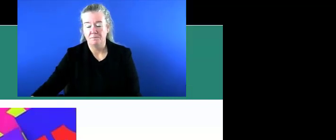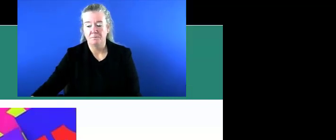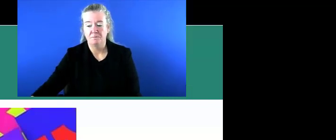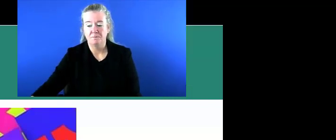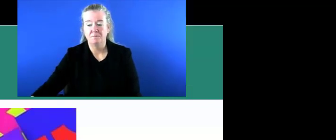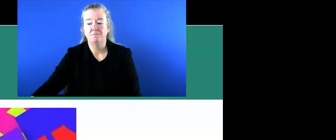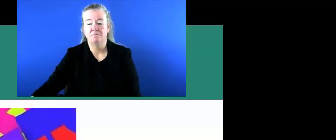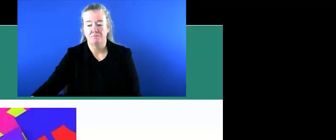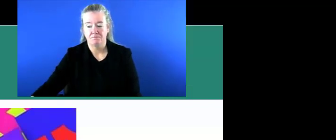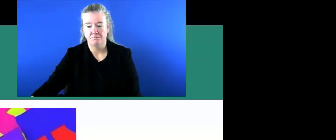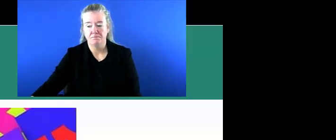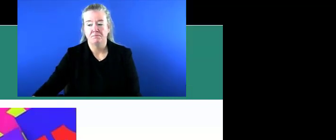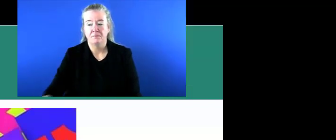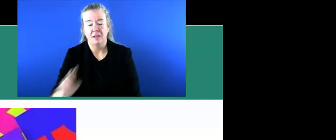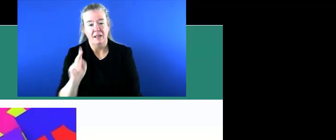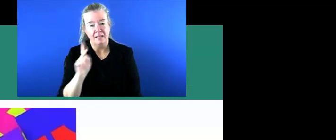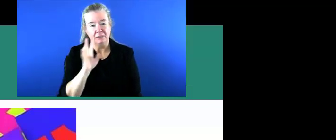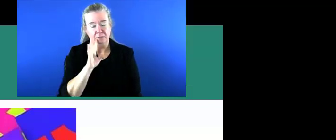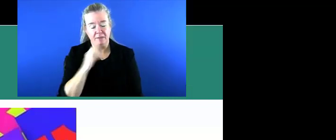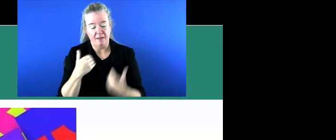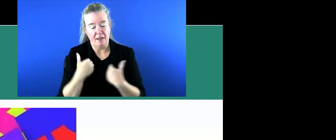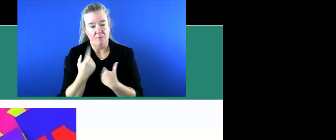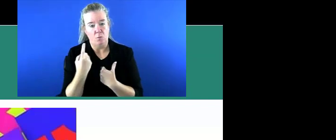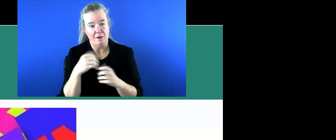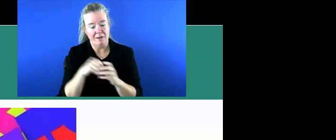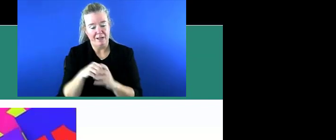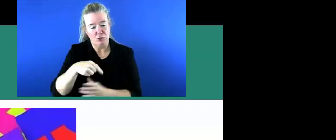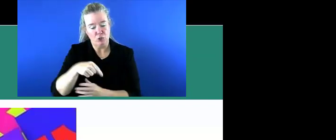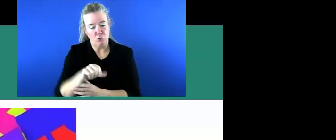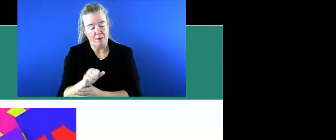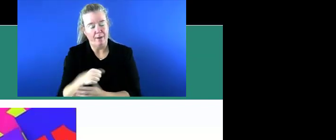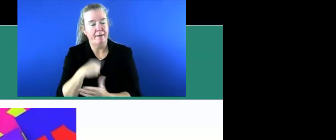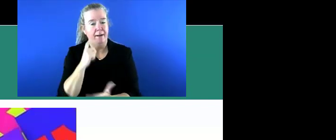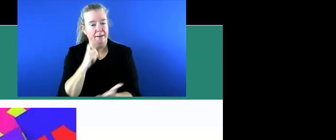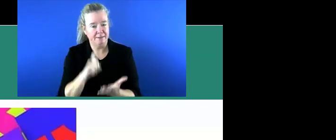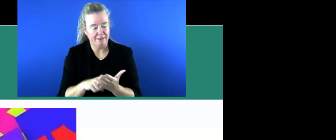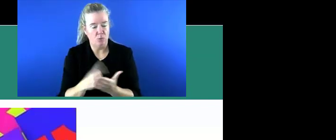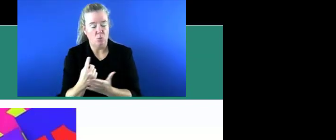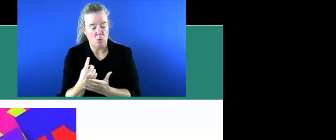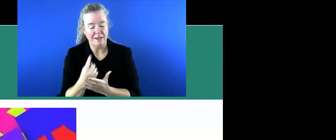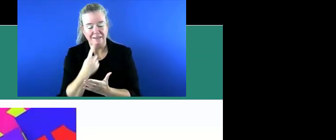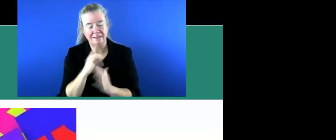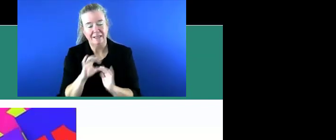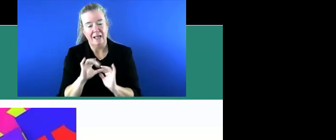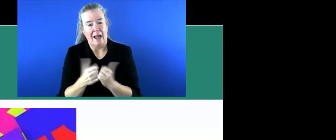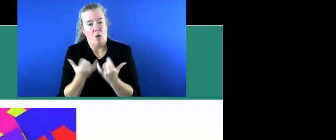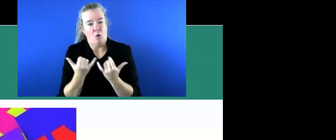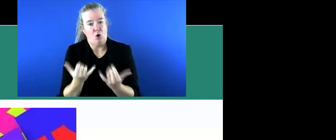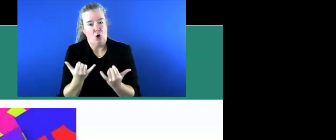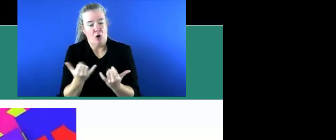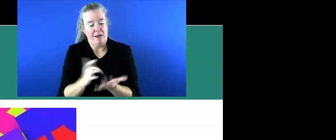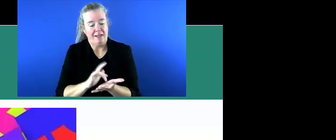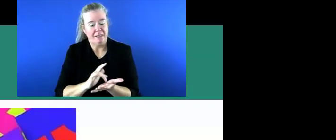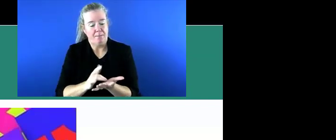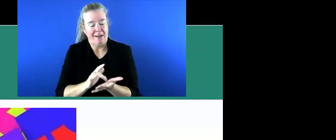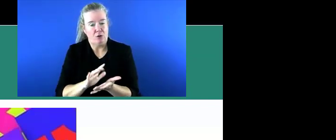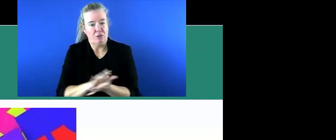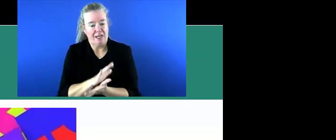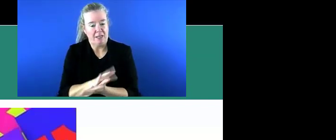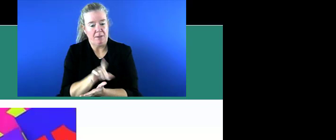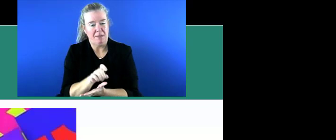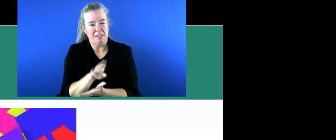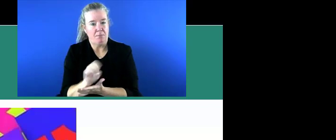This is Caitlin. There's one in the Q&A that I see. How current does the medical document have to be?